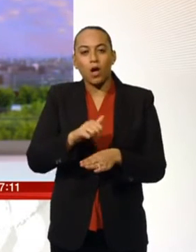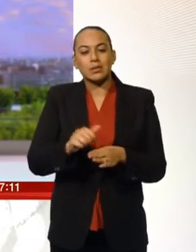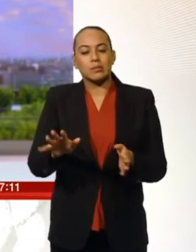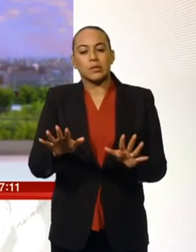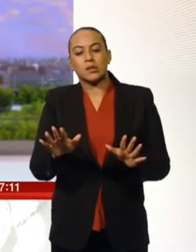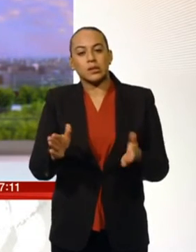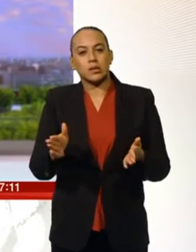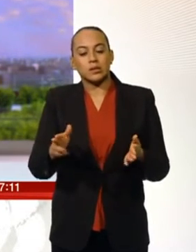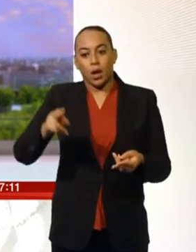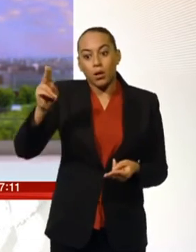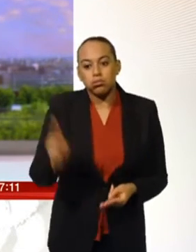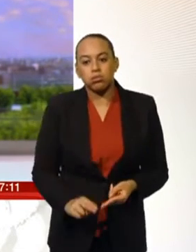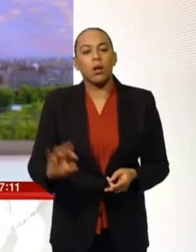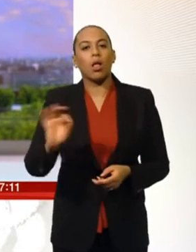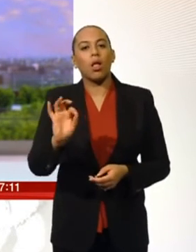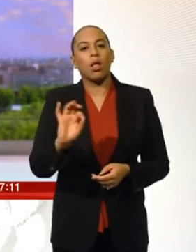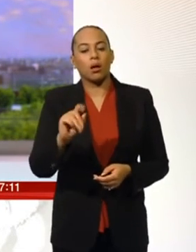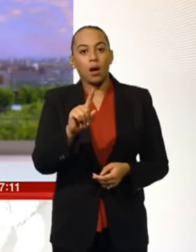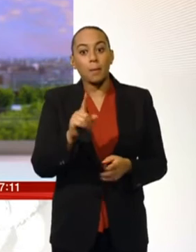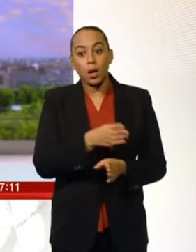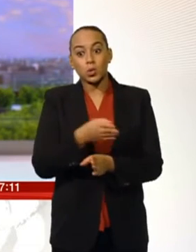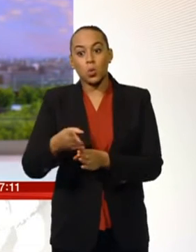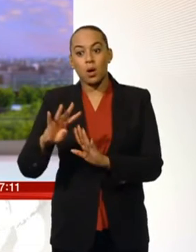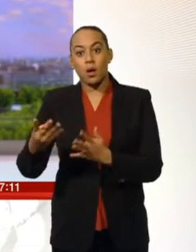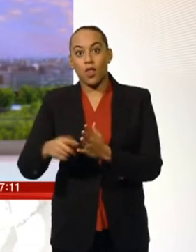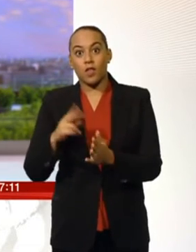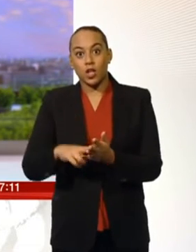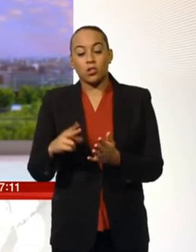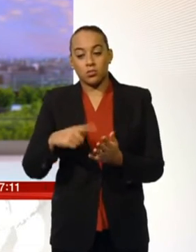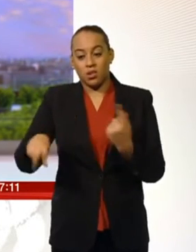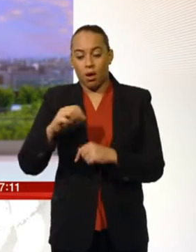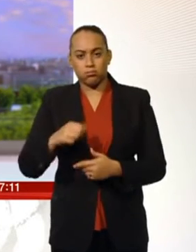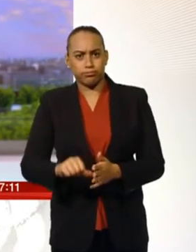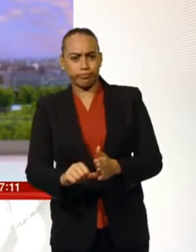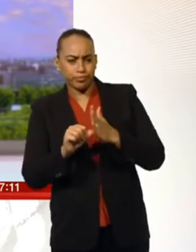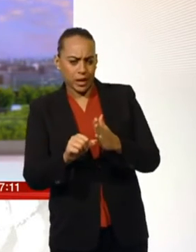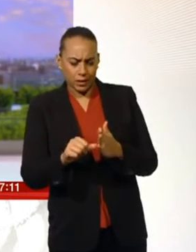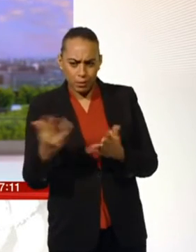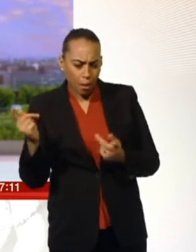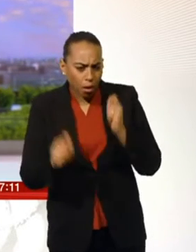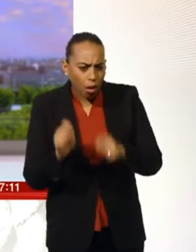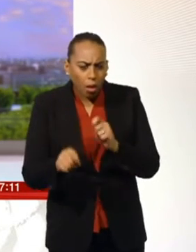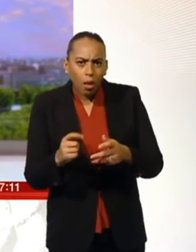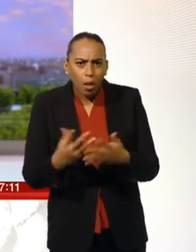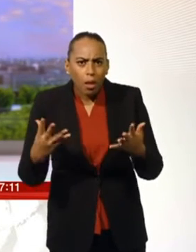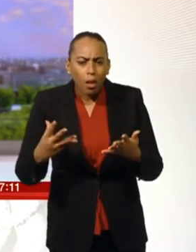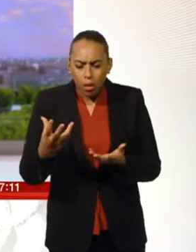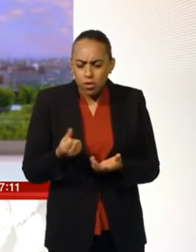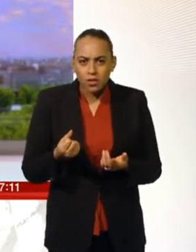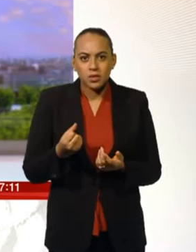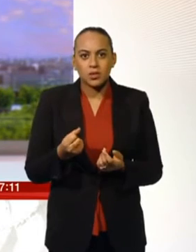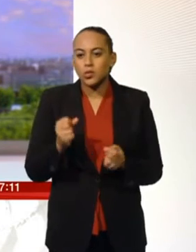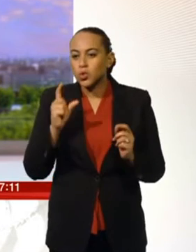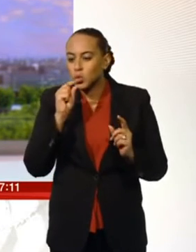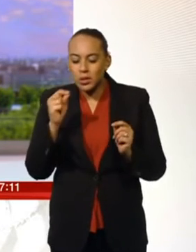weeks of Christmas up to the 9th of January, they have done a lot better than everyone thought they would. And some people I've seen on Twitter are already saying, is this the